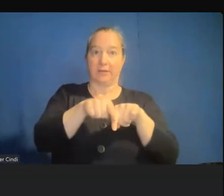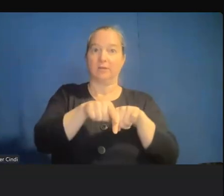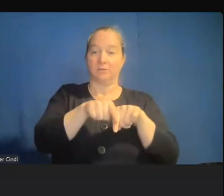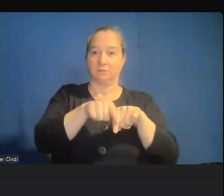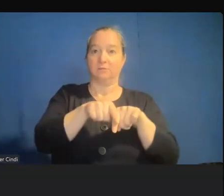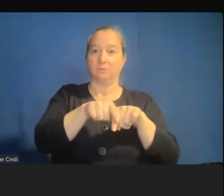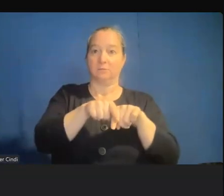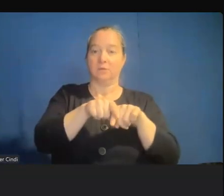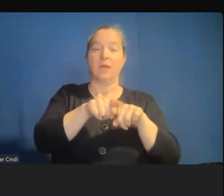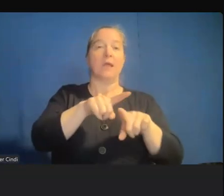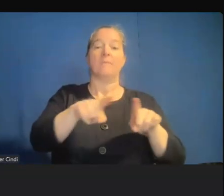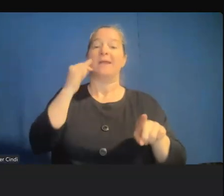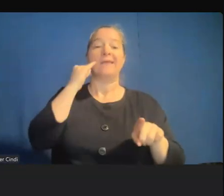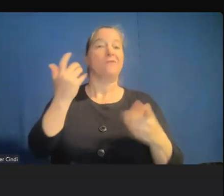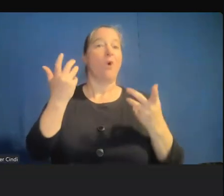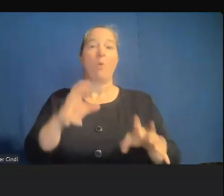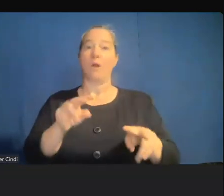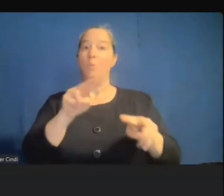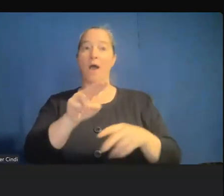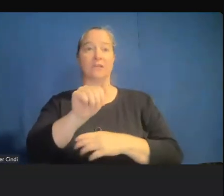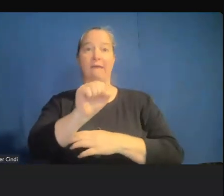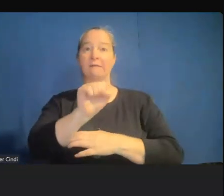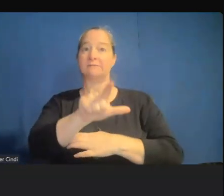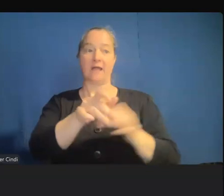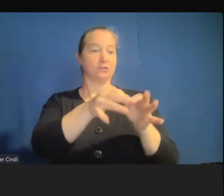But if you would like to watch a Deaf interpreter